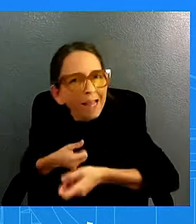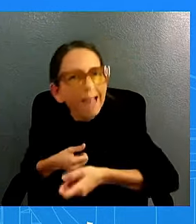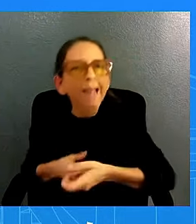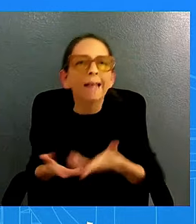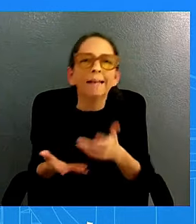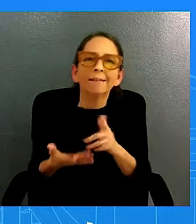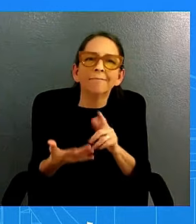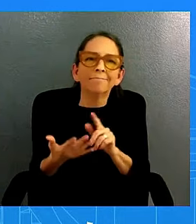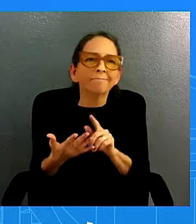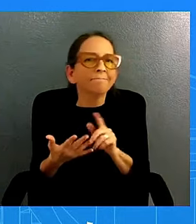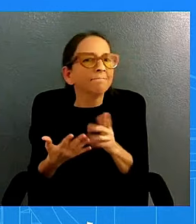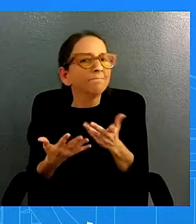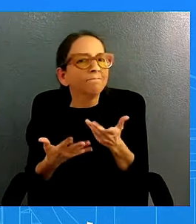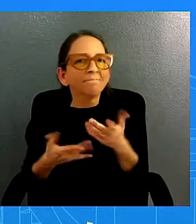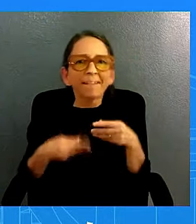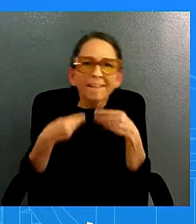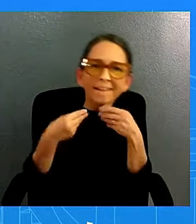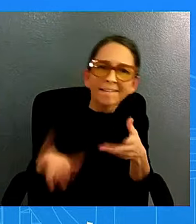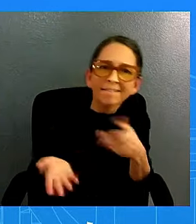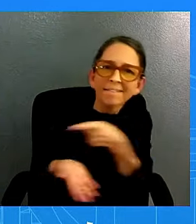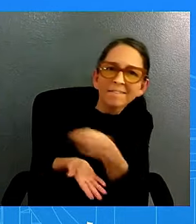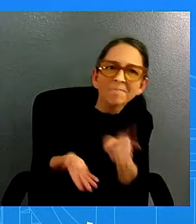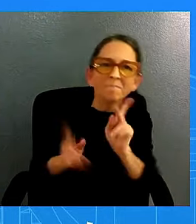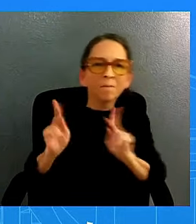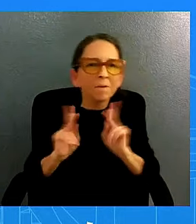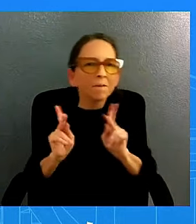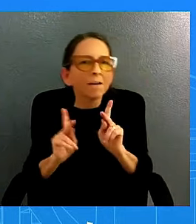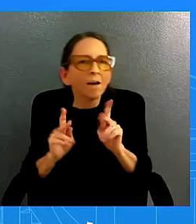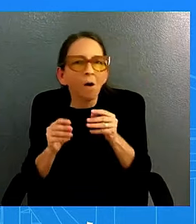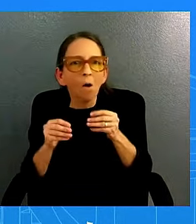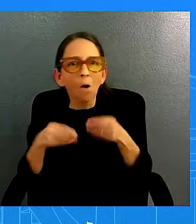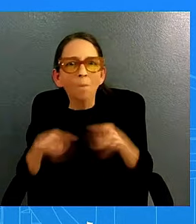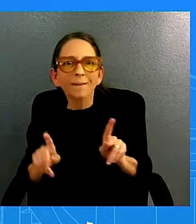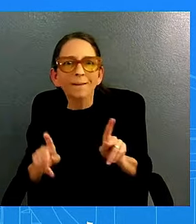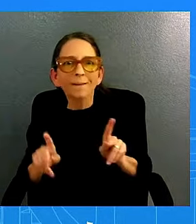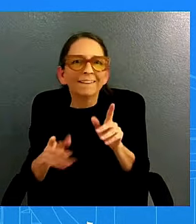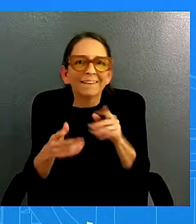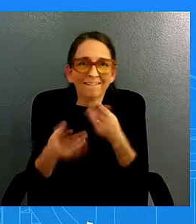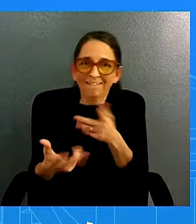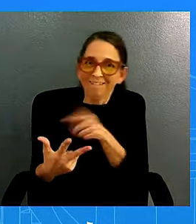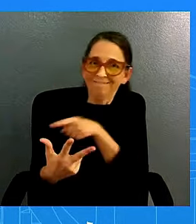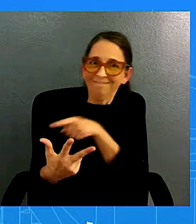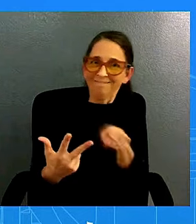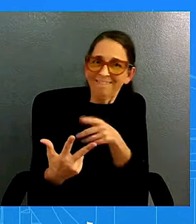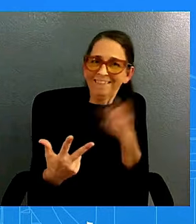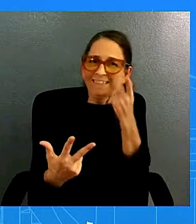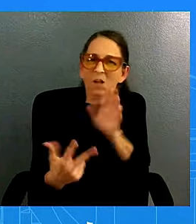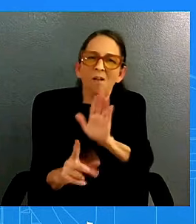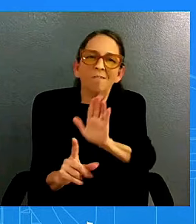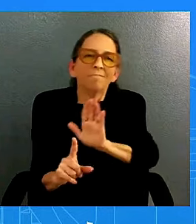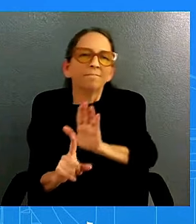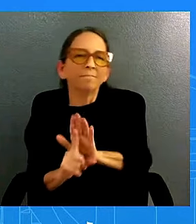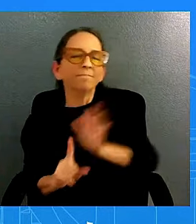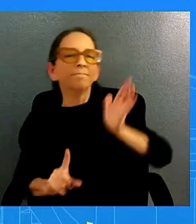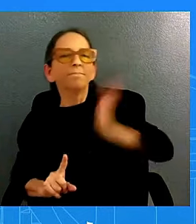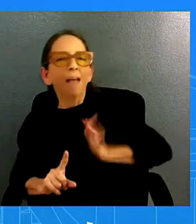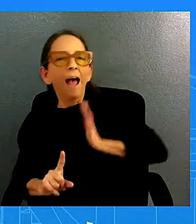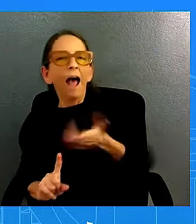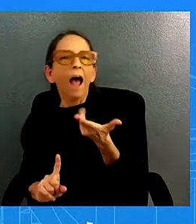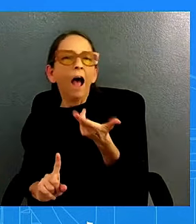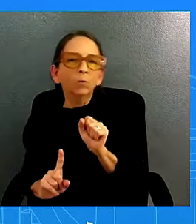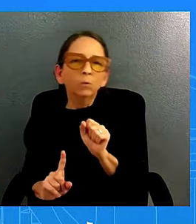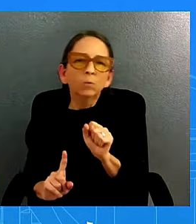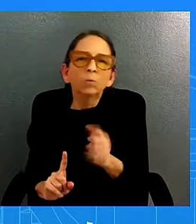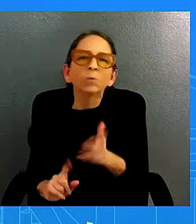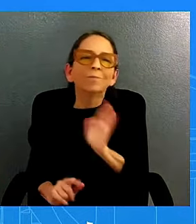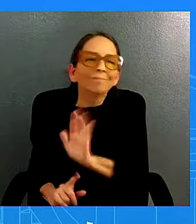see uh his high school right places where he uh that he's very well very much connected to that you all will see he's going